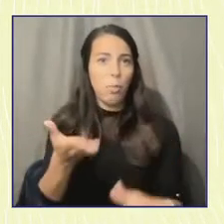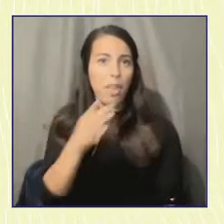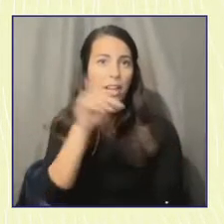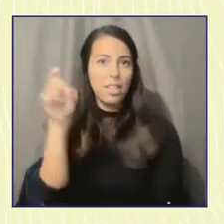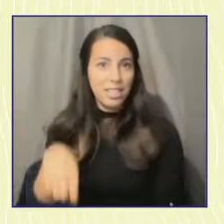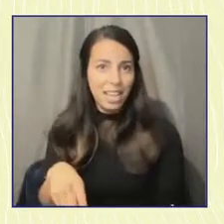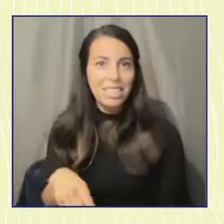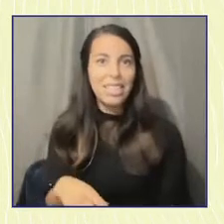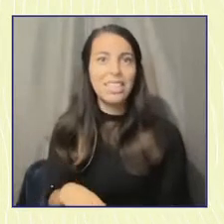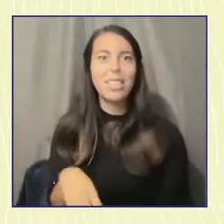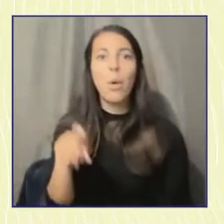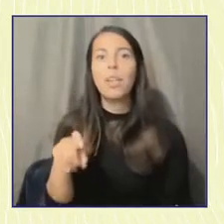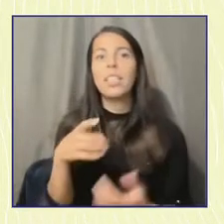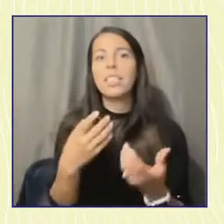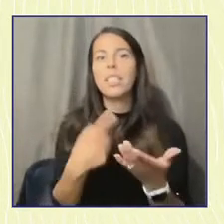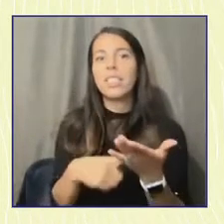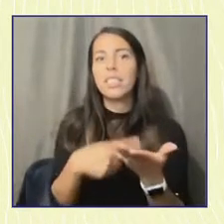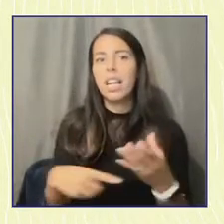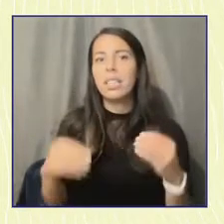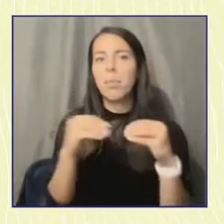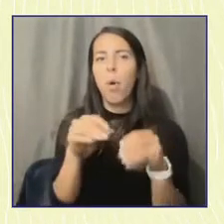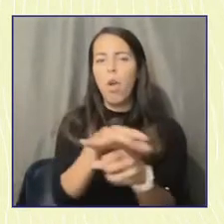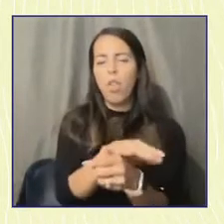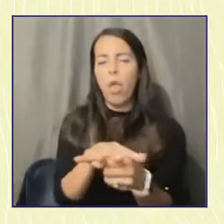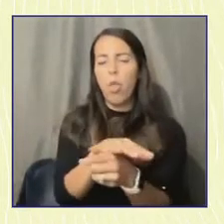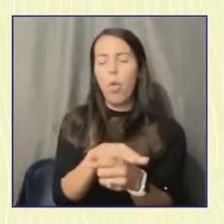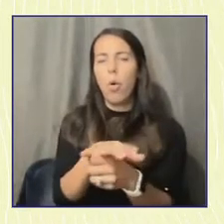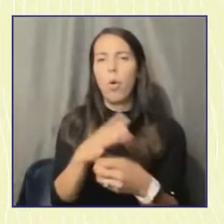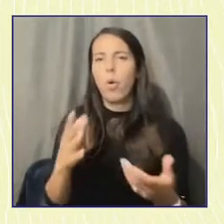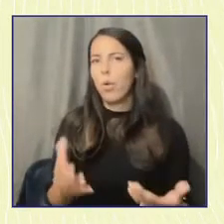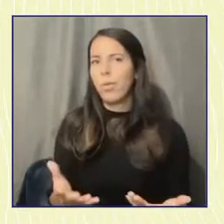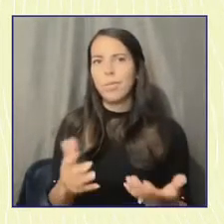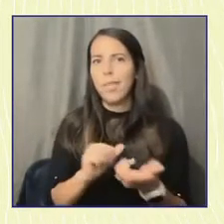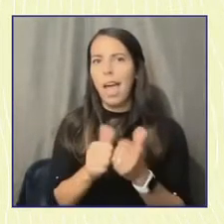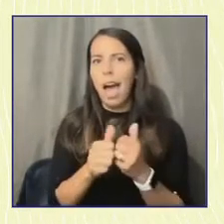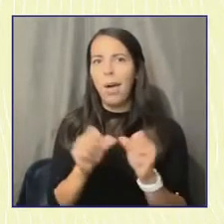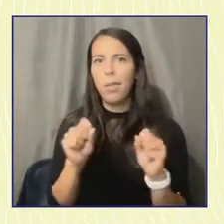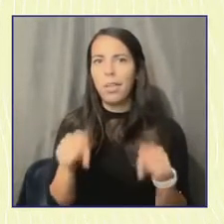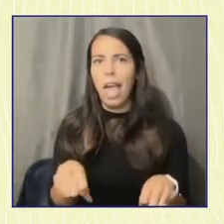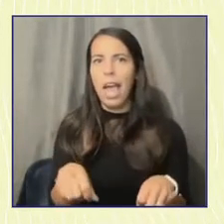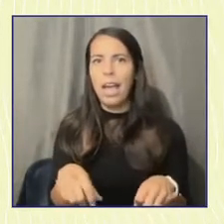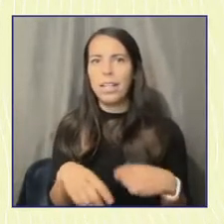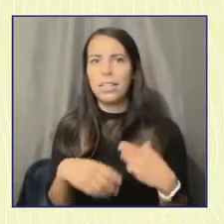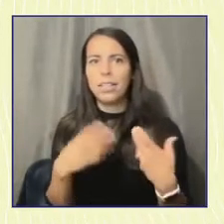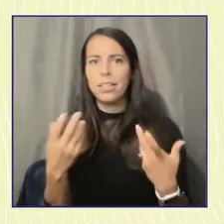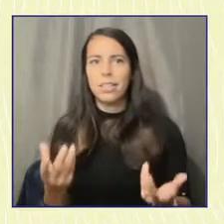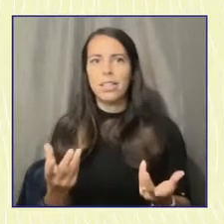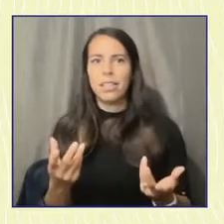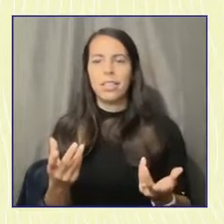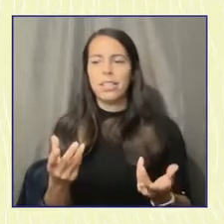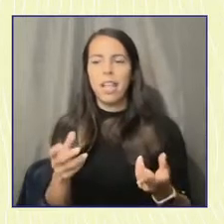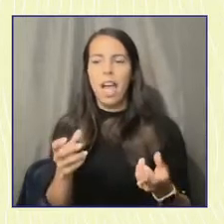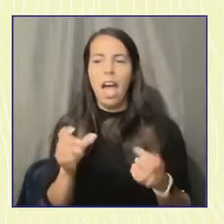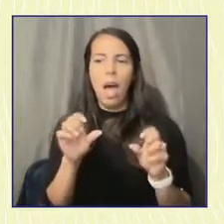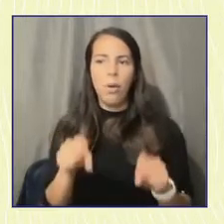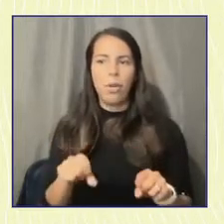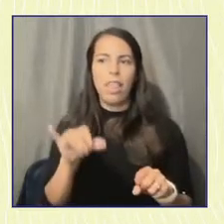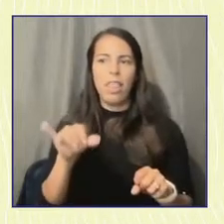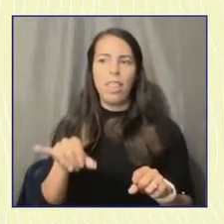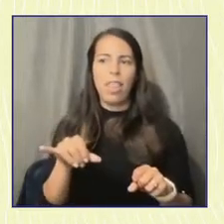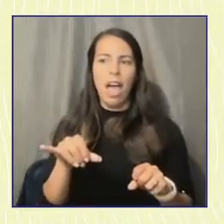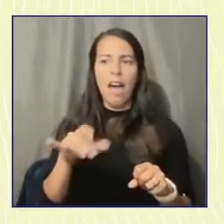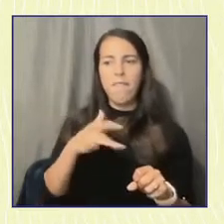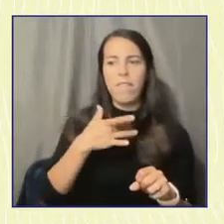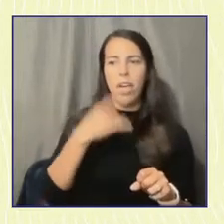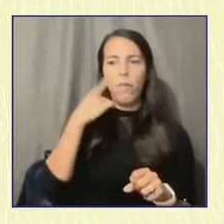more about the local and about how that can be kind of an antidote to how intimidating national politics can seem, right? Like how hard it can